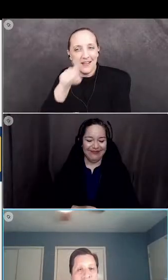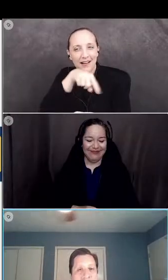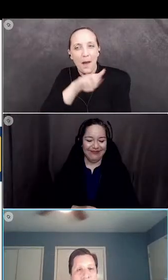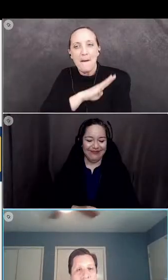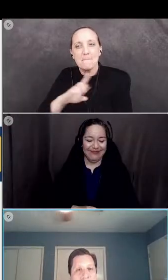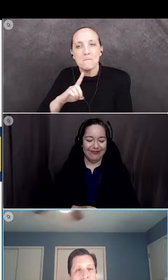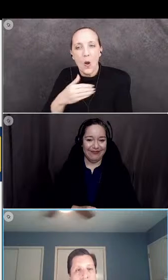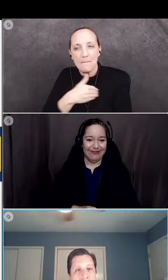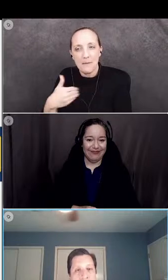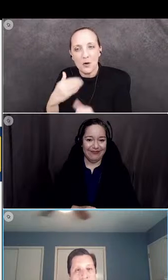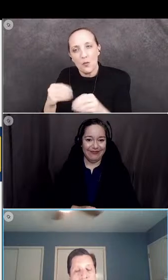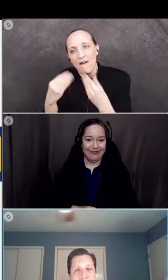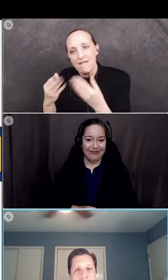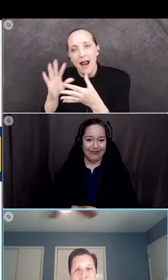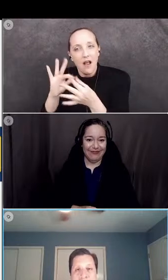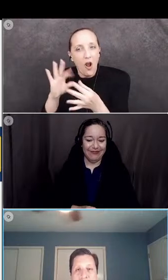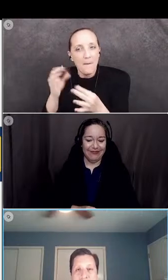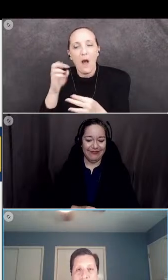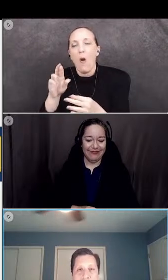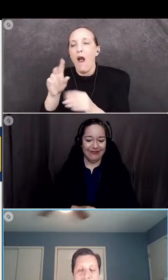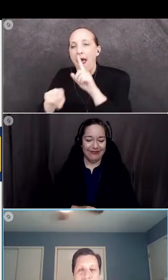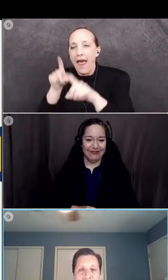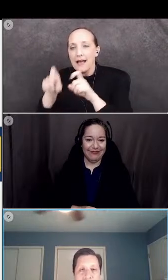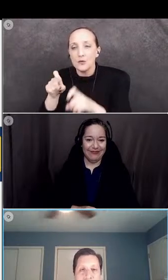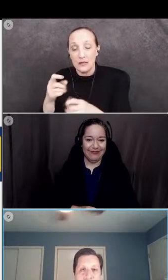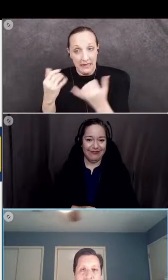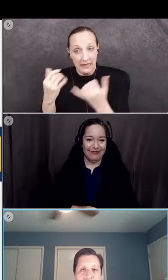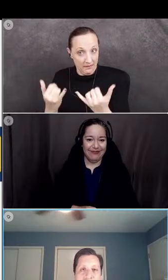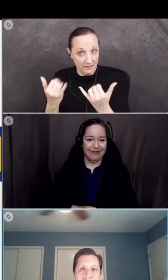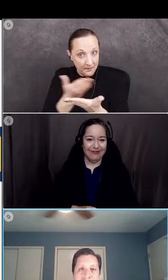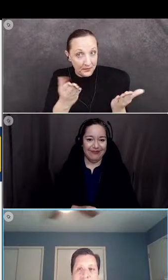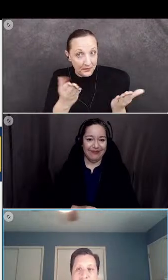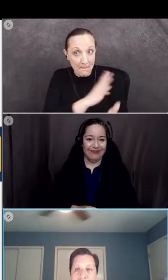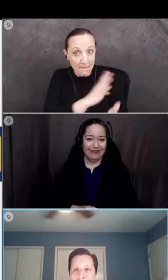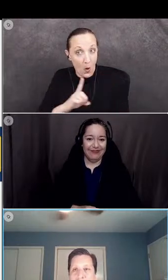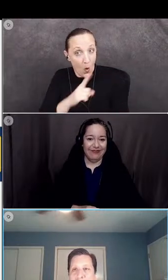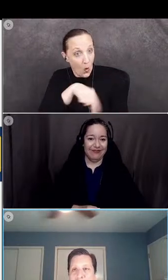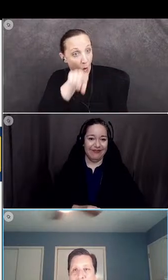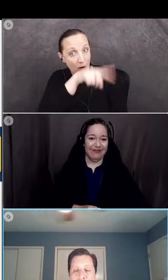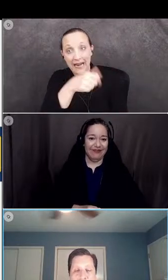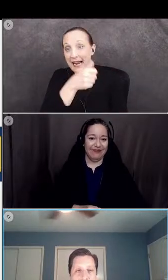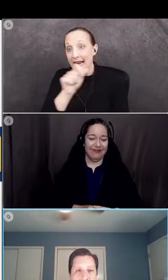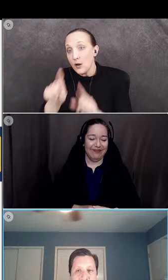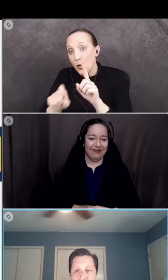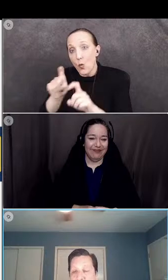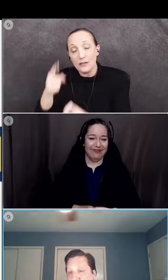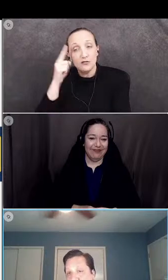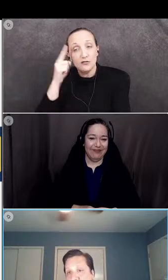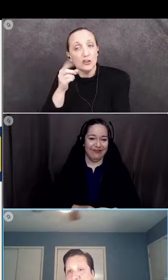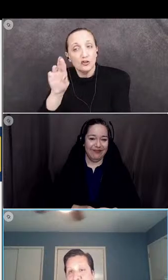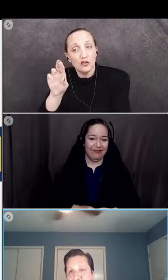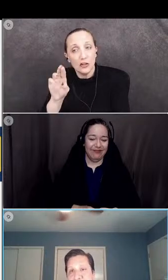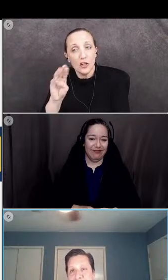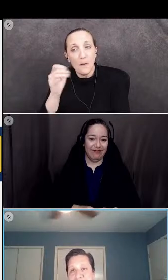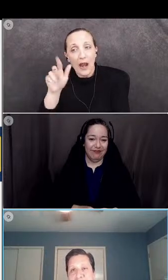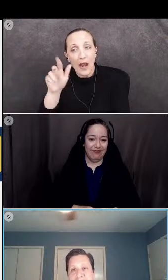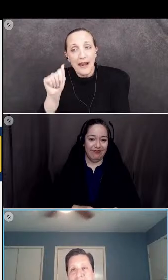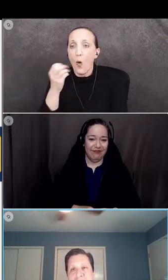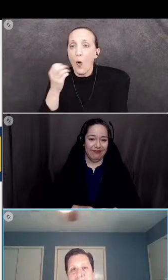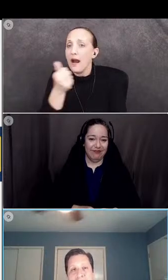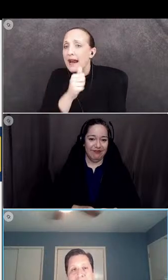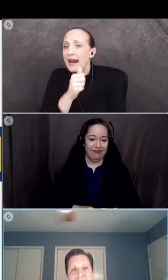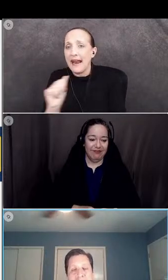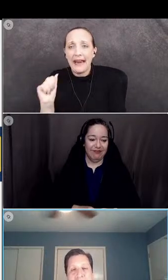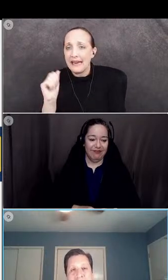to provide um comments or ask questions so at this time i'll ask are there questions for dr miranda or members of kevin or really any presenters